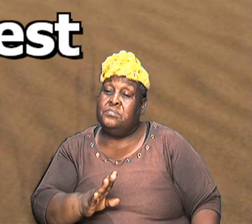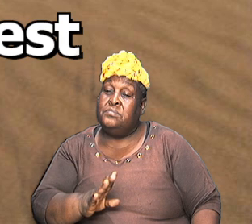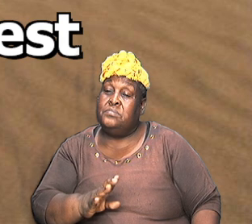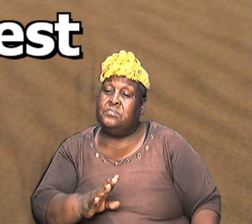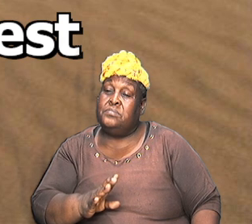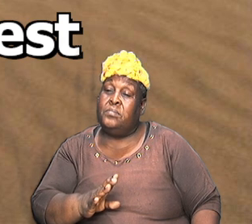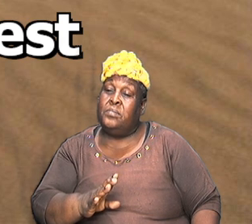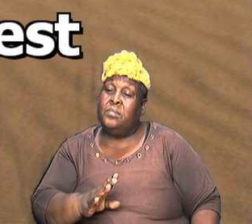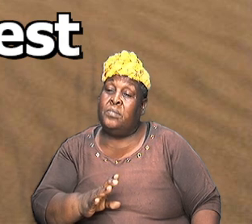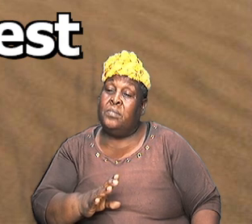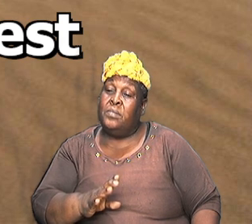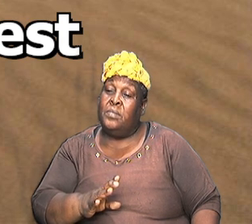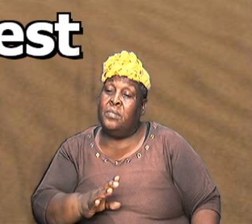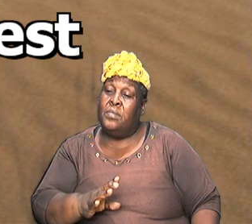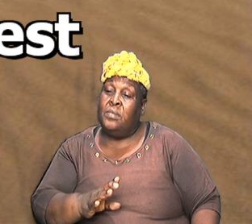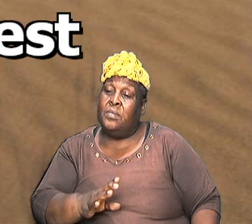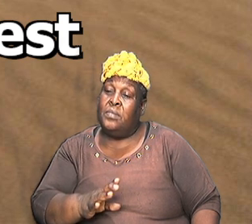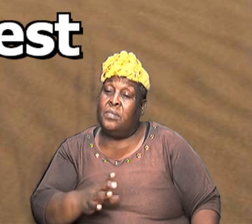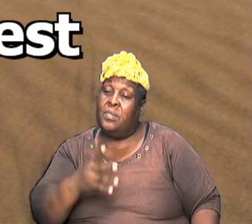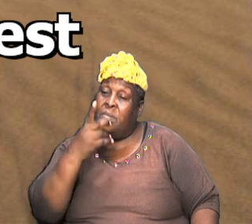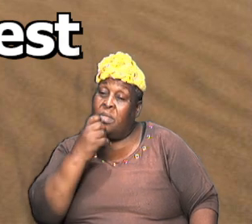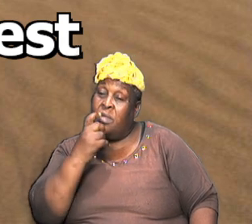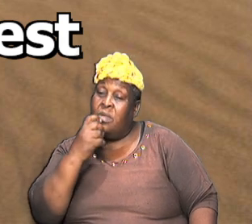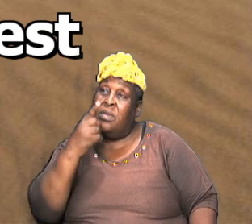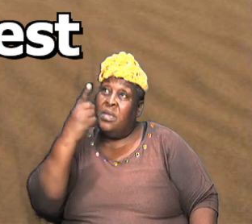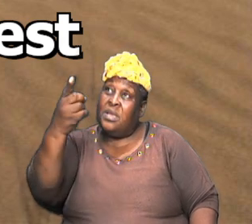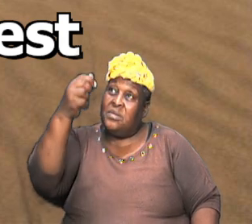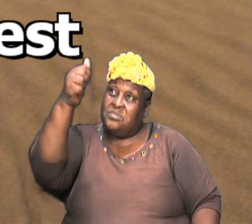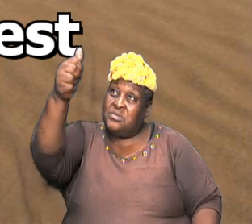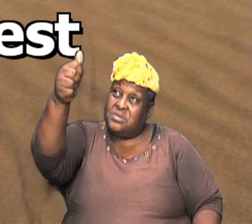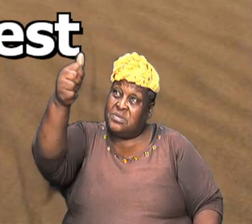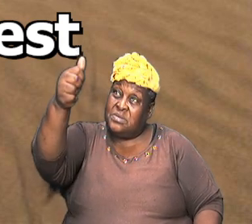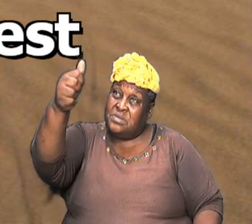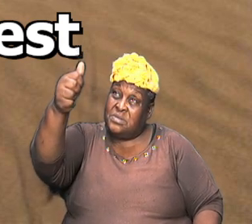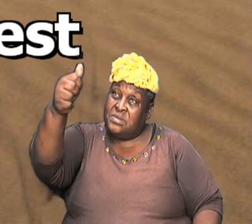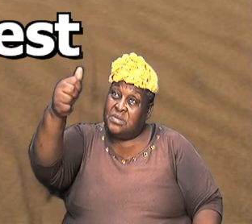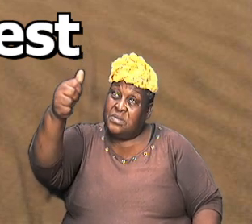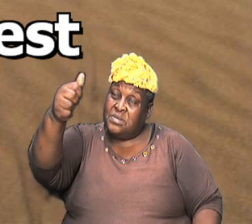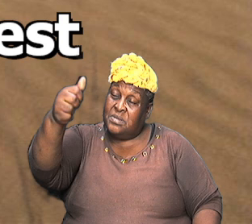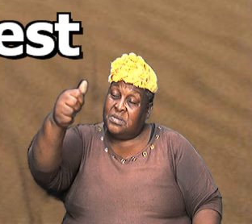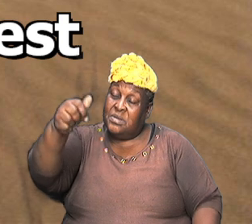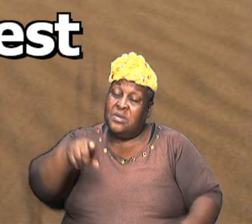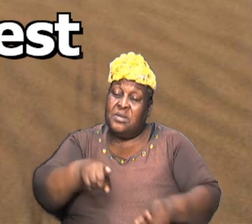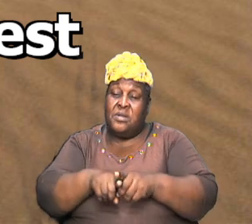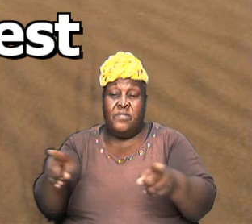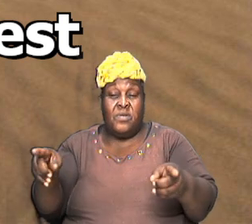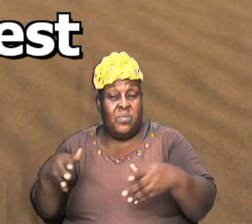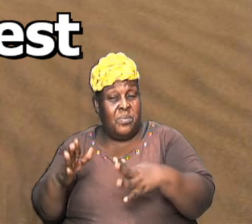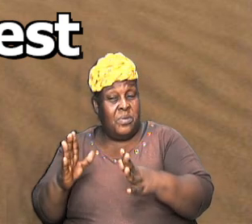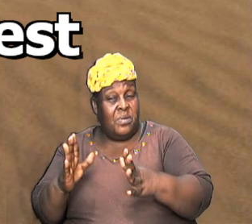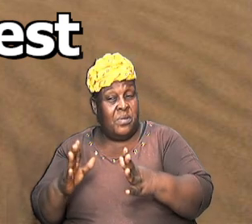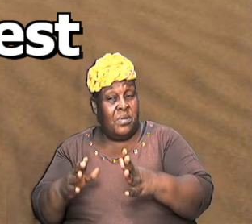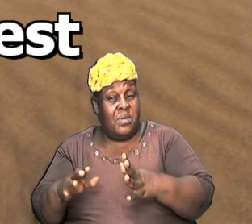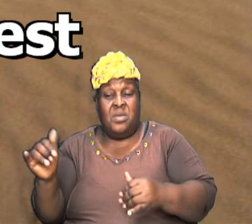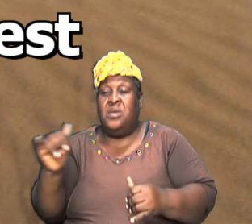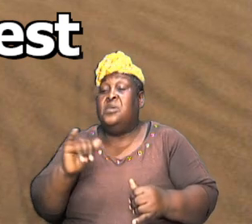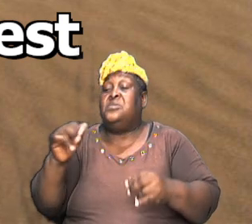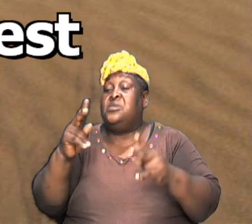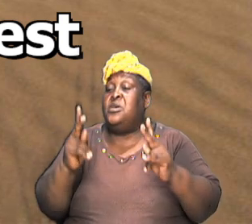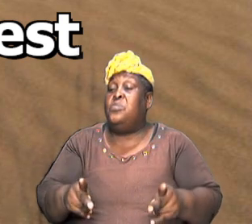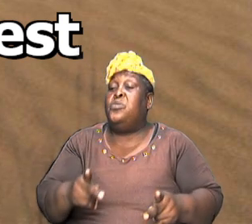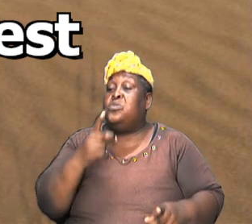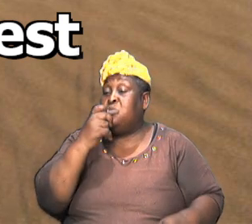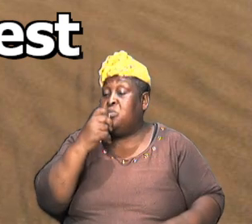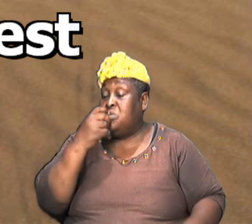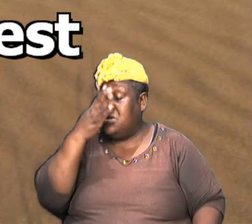who is himself in a different dimension so that the same person who is